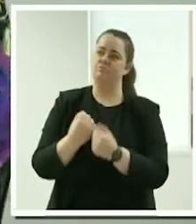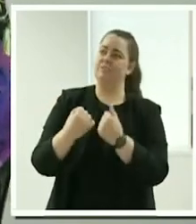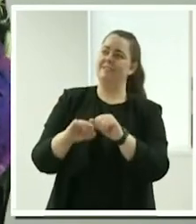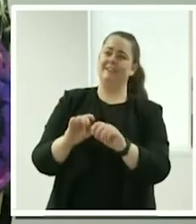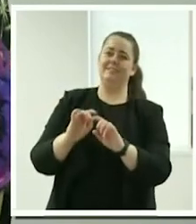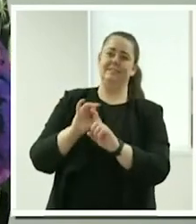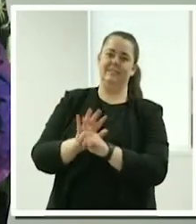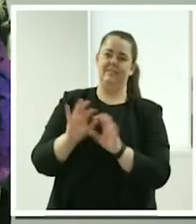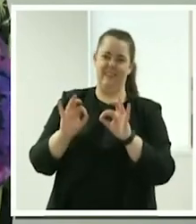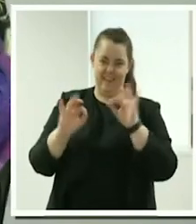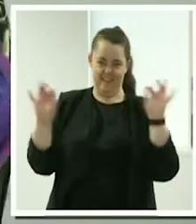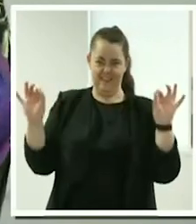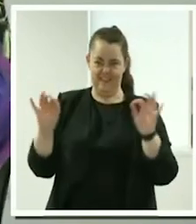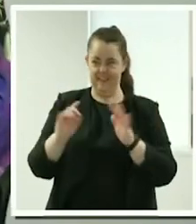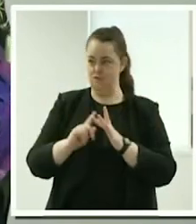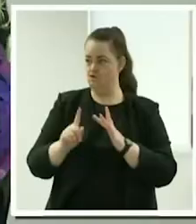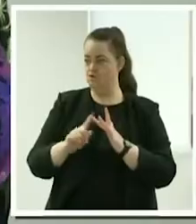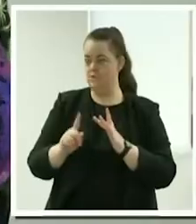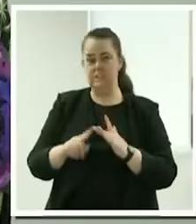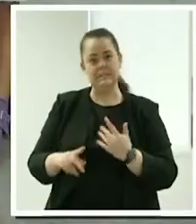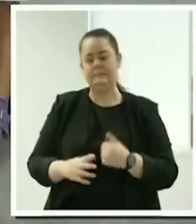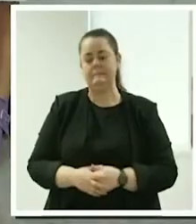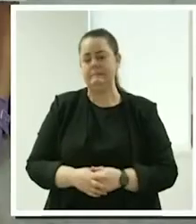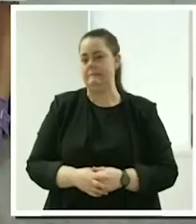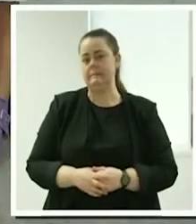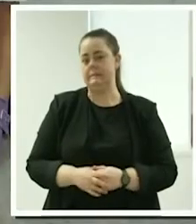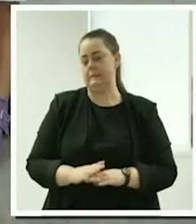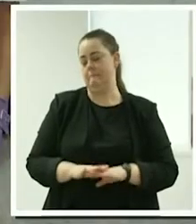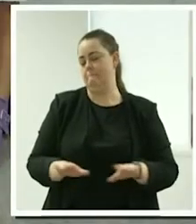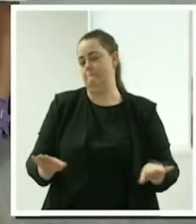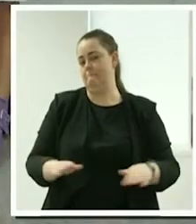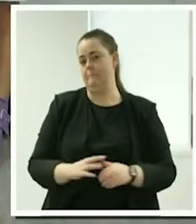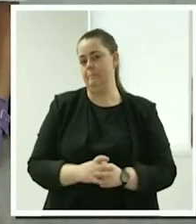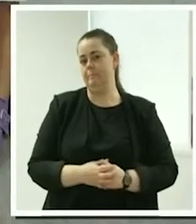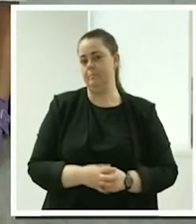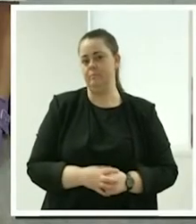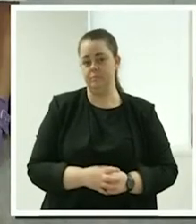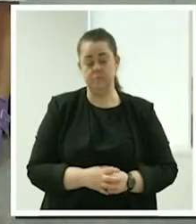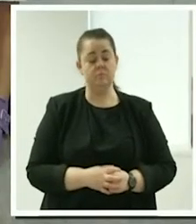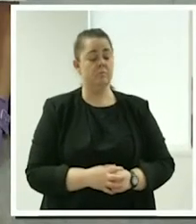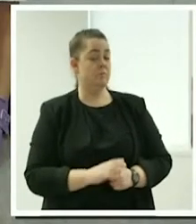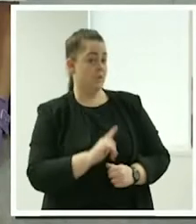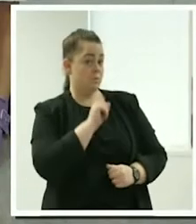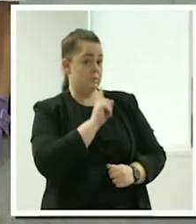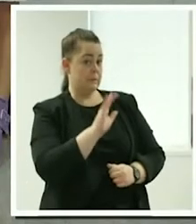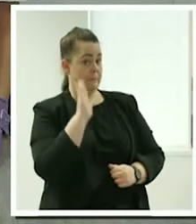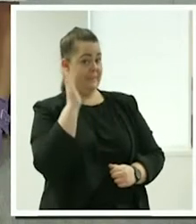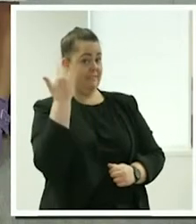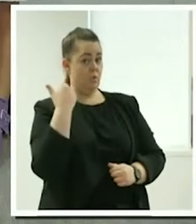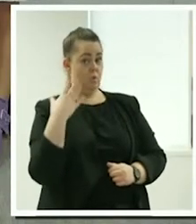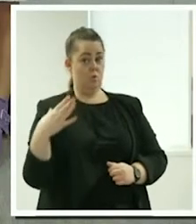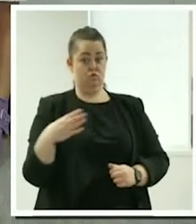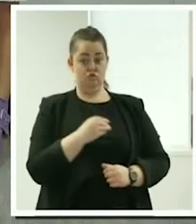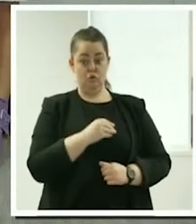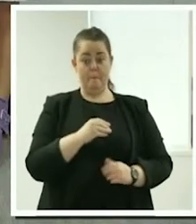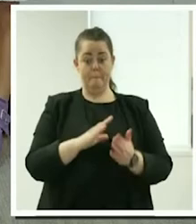you said before that you from the platform itself you can get